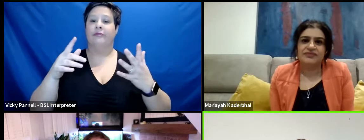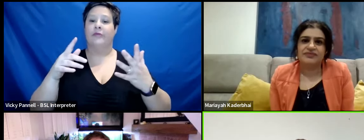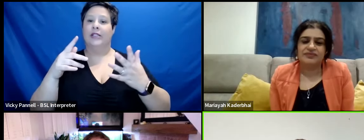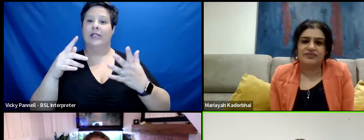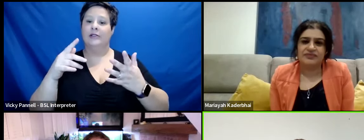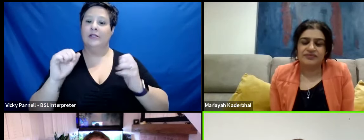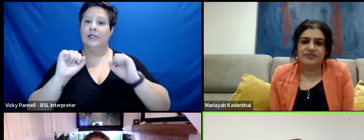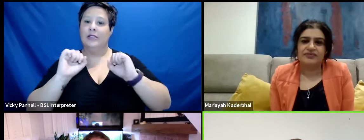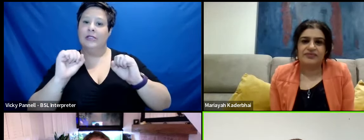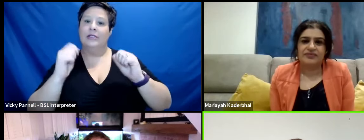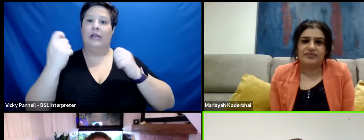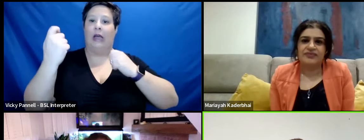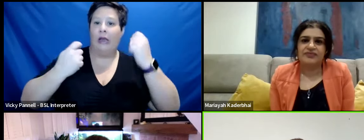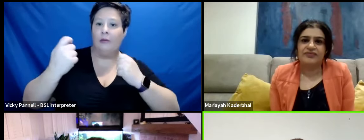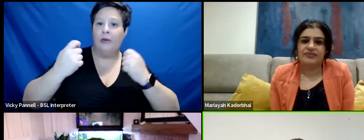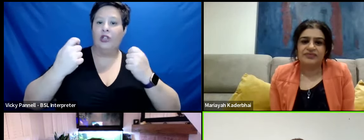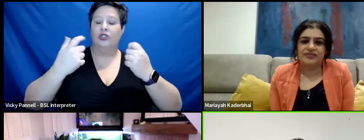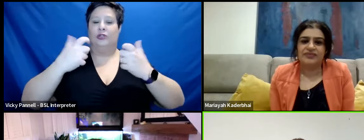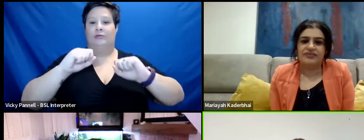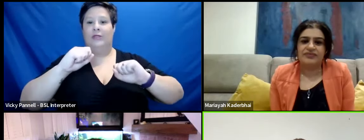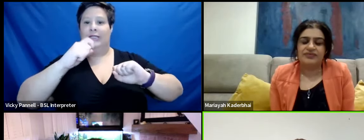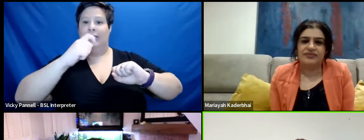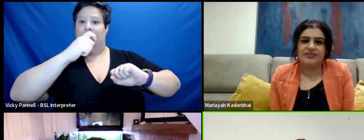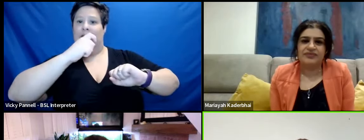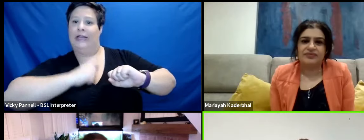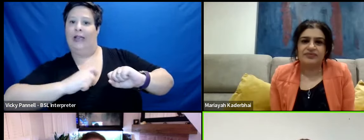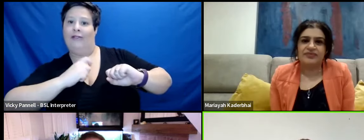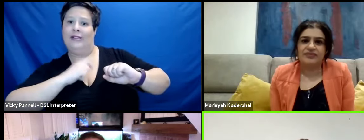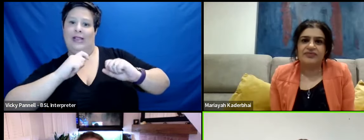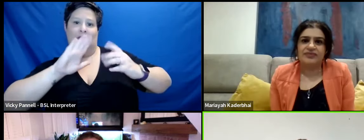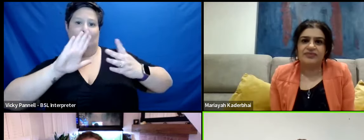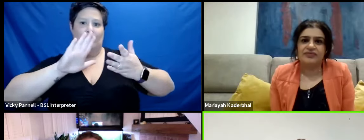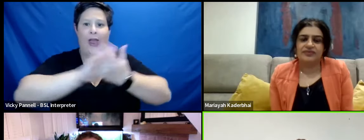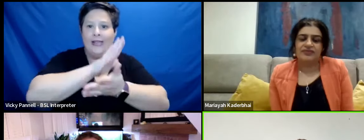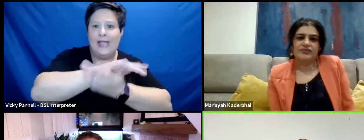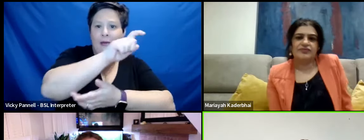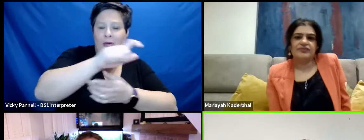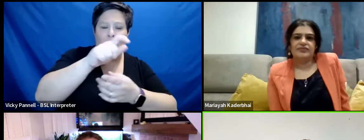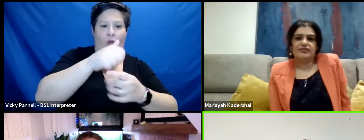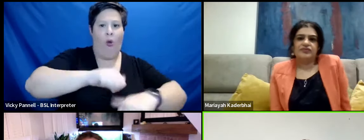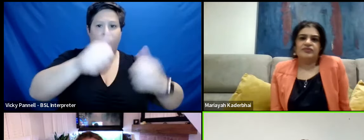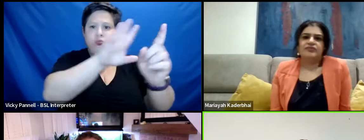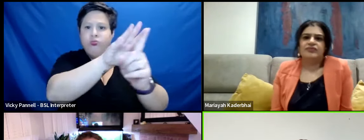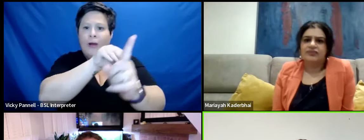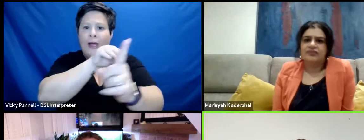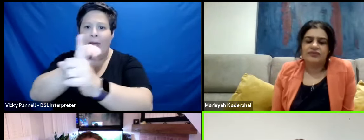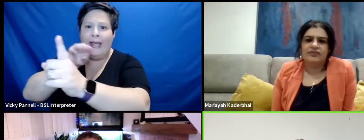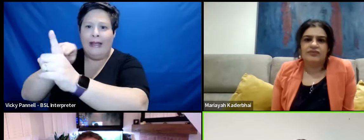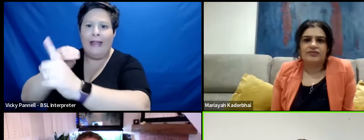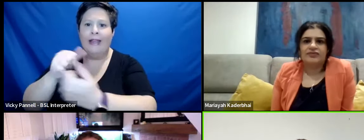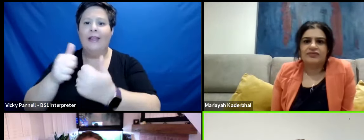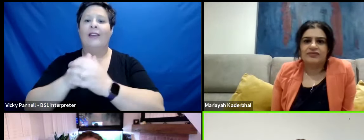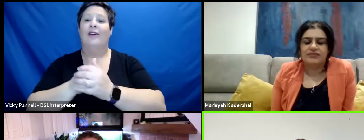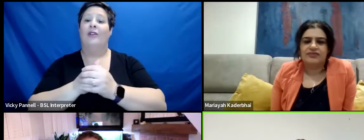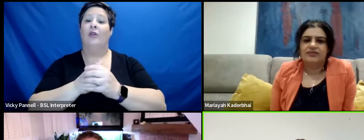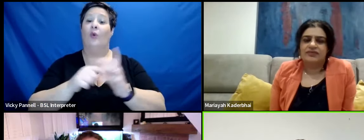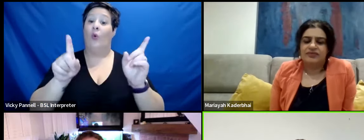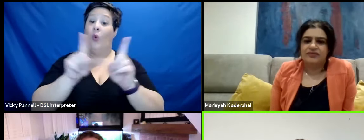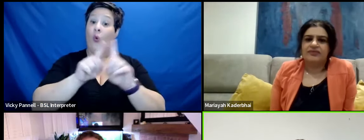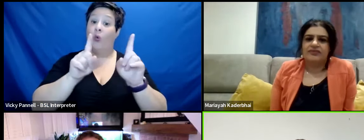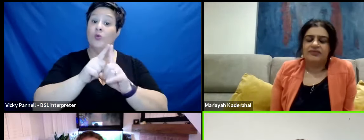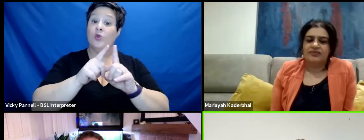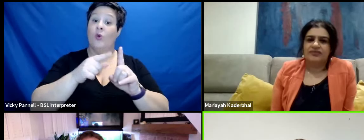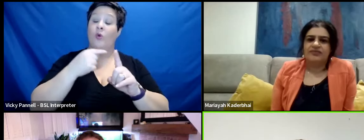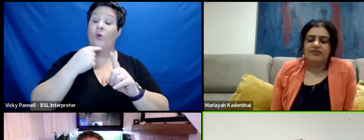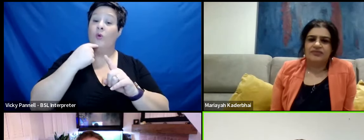his animation and how characterful he can be in entertaining people, what a good mimic he is. And of course, recounting